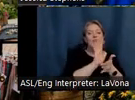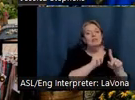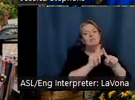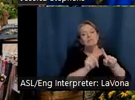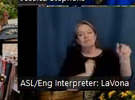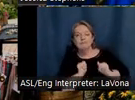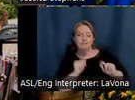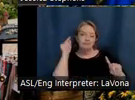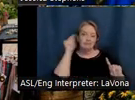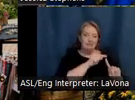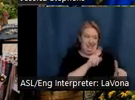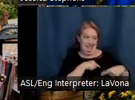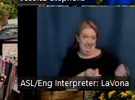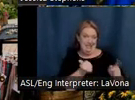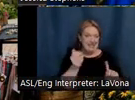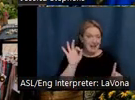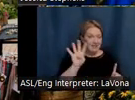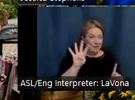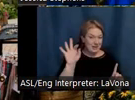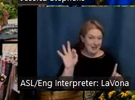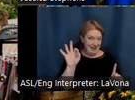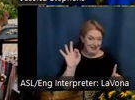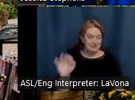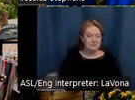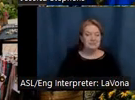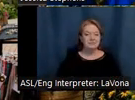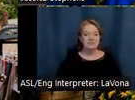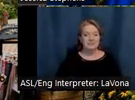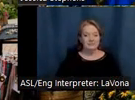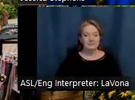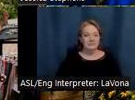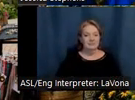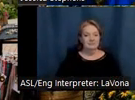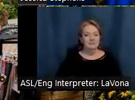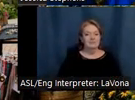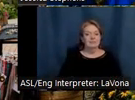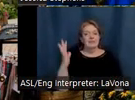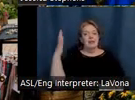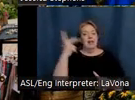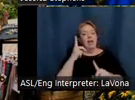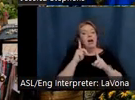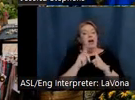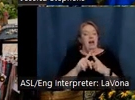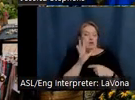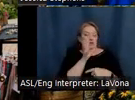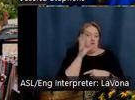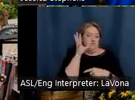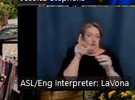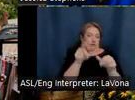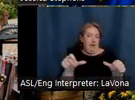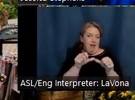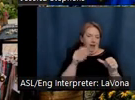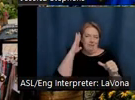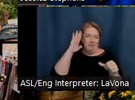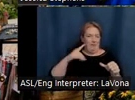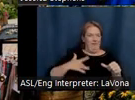here since 1949. Touchstones back to rural roots are really never very far away.